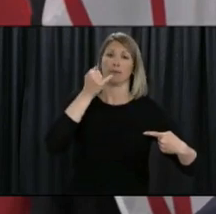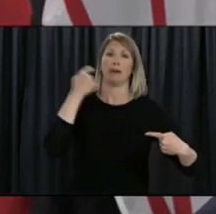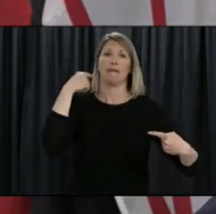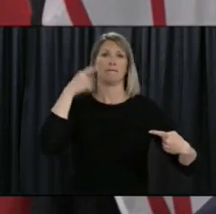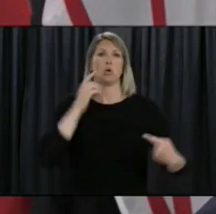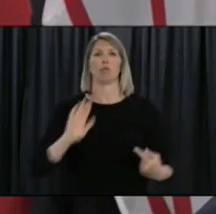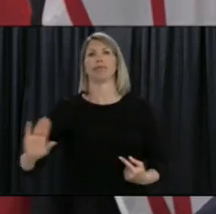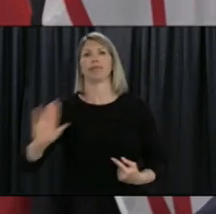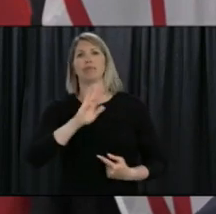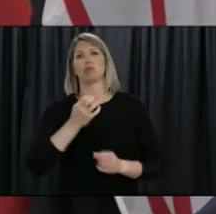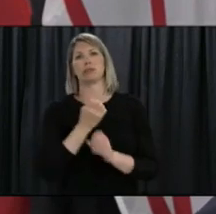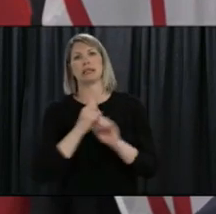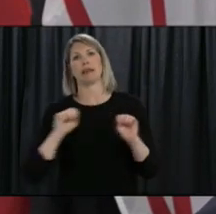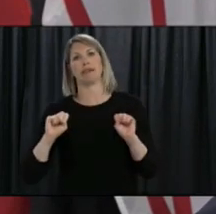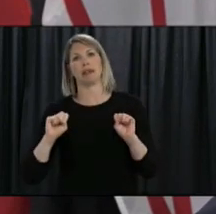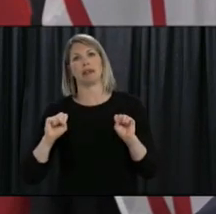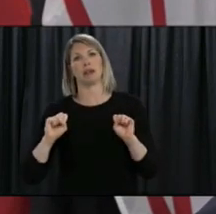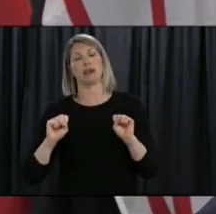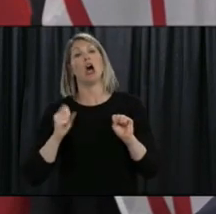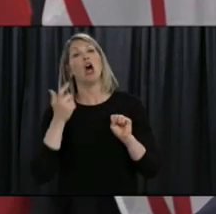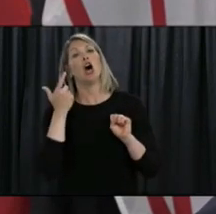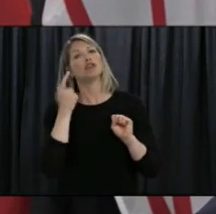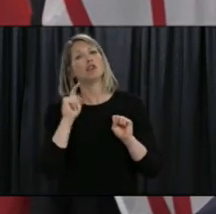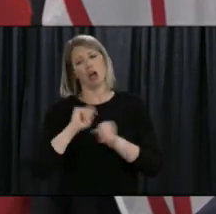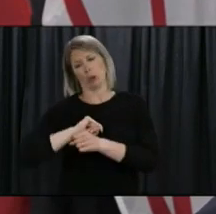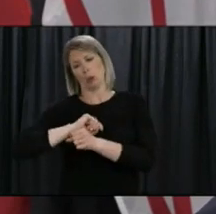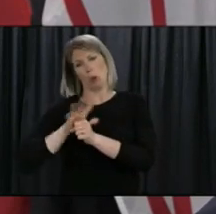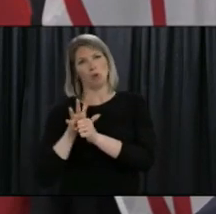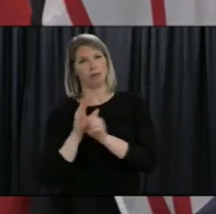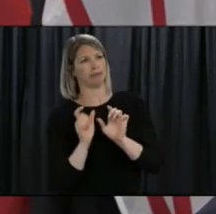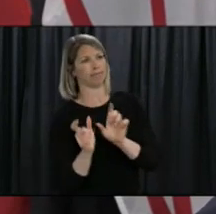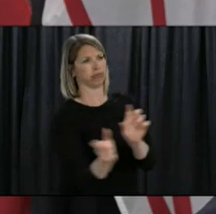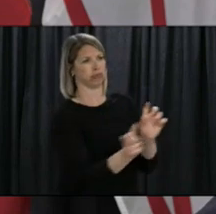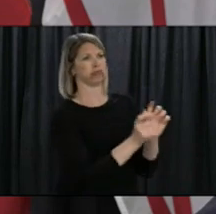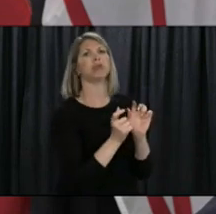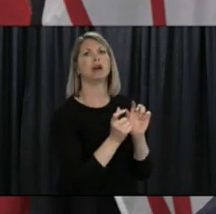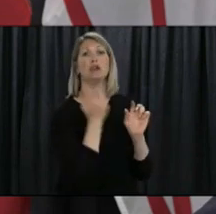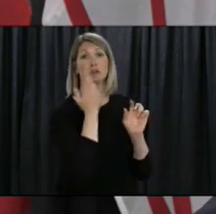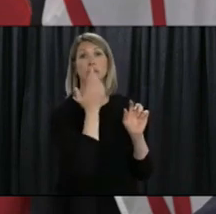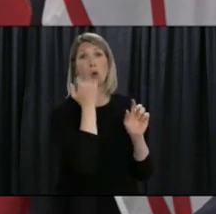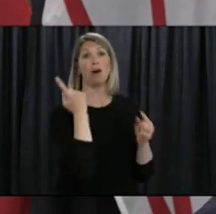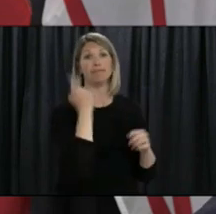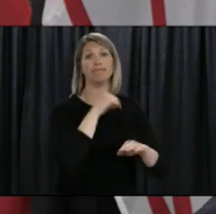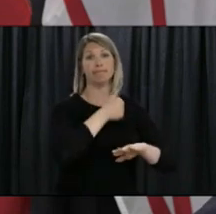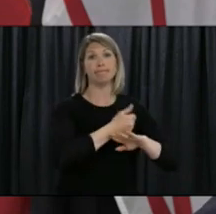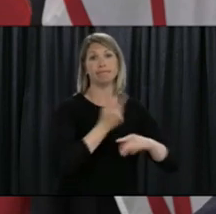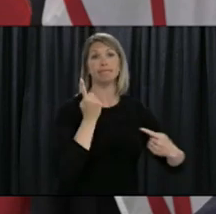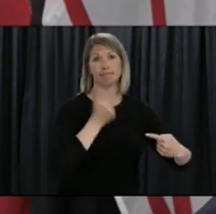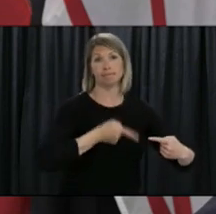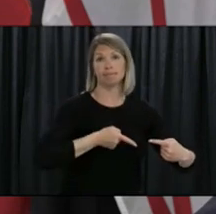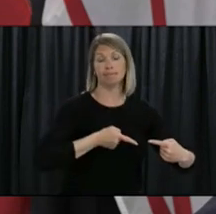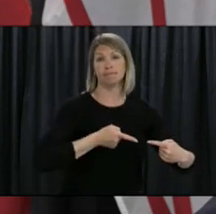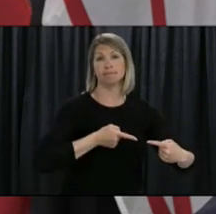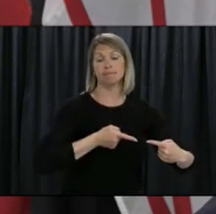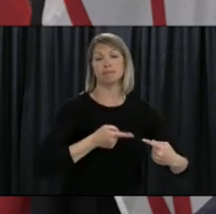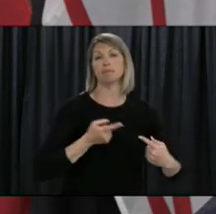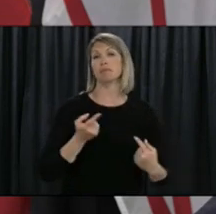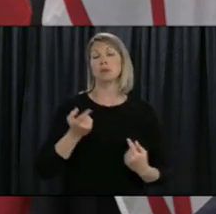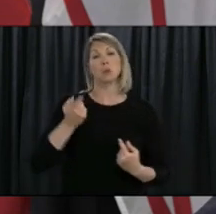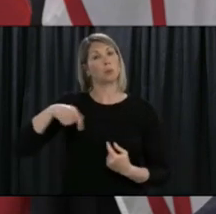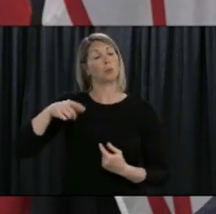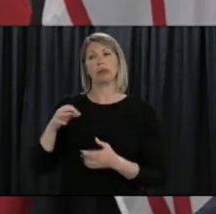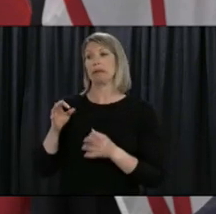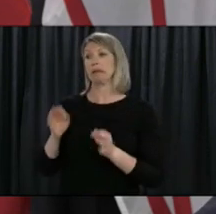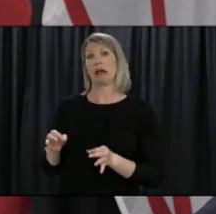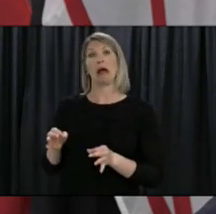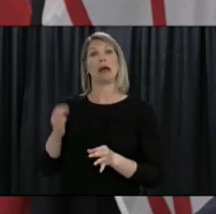bringing a case of COVID a positive case of COVID into our province. So this was one of the measures that was put in place in